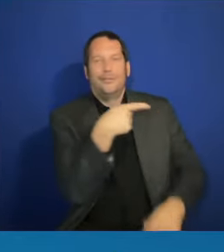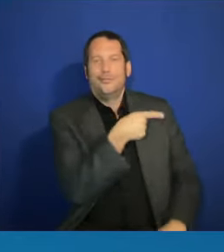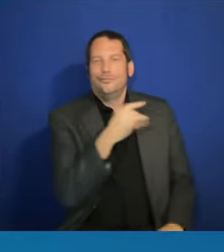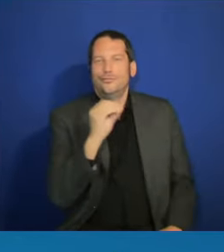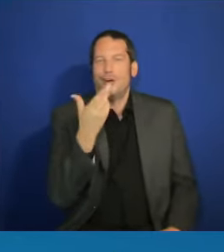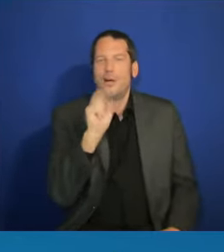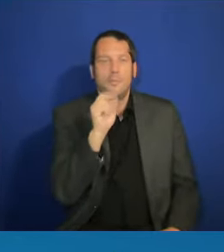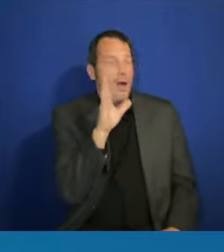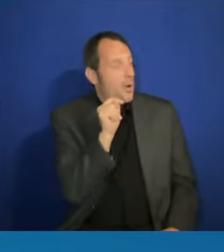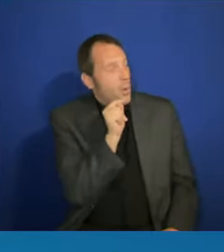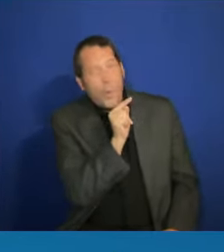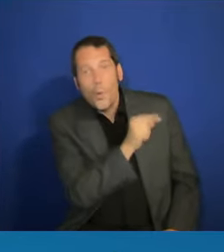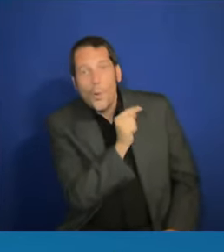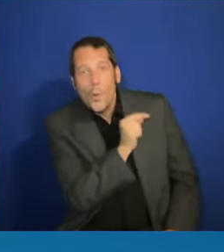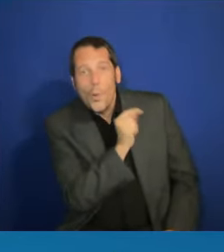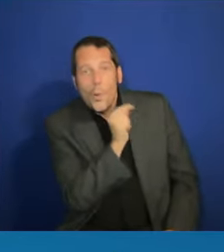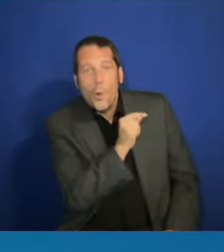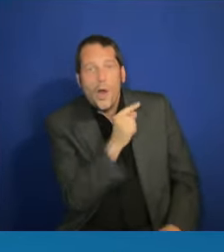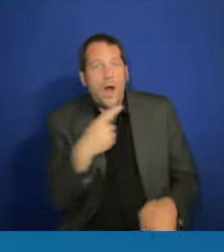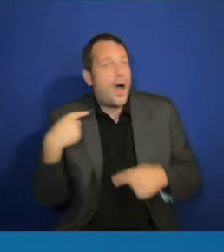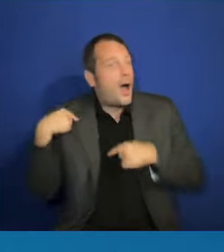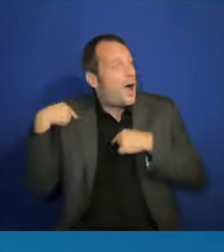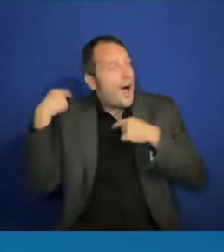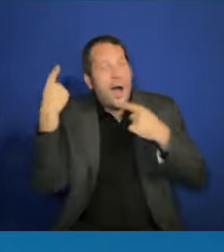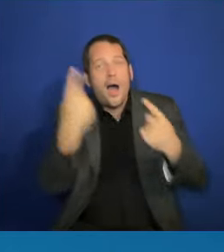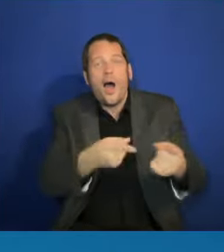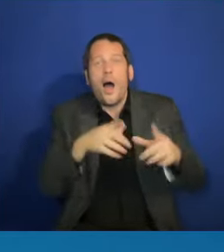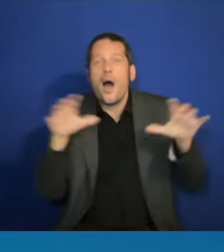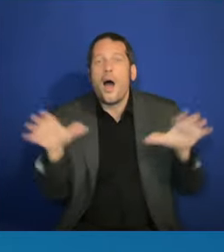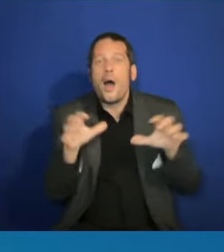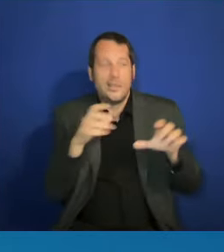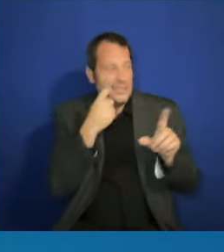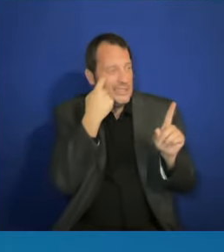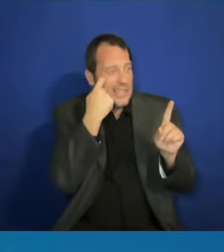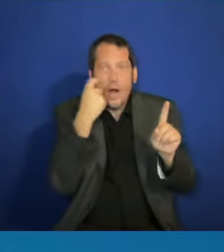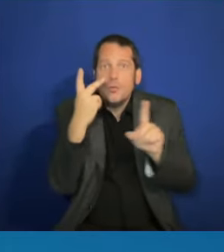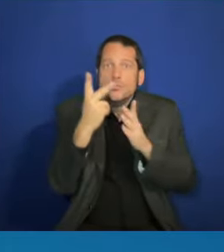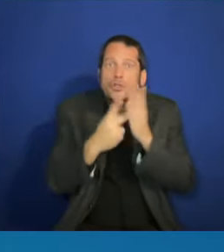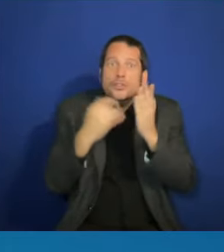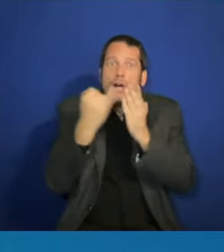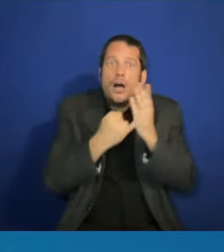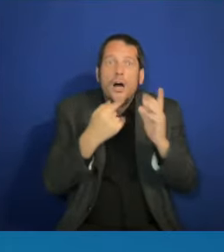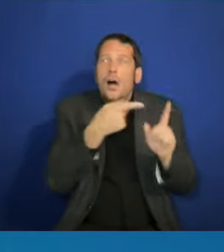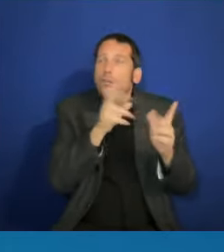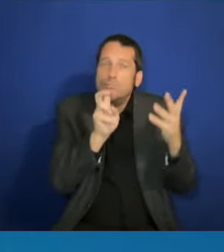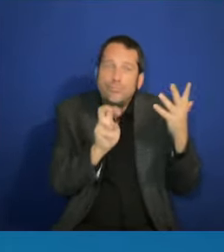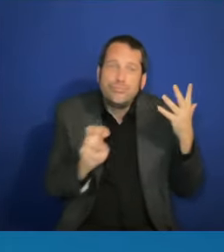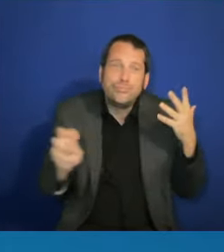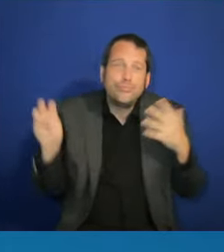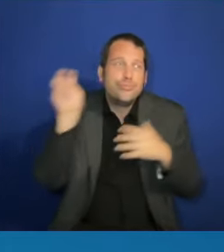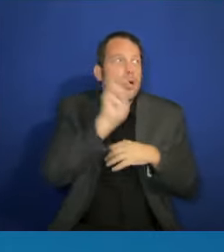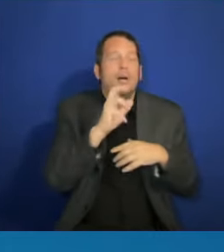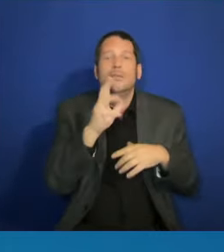most recent project around traveling the country to remind people of the history